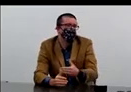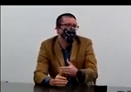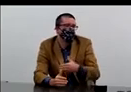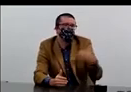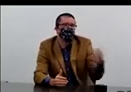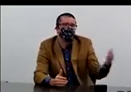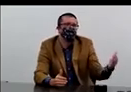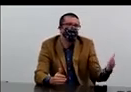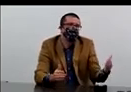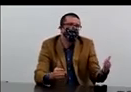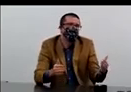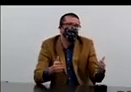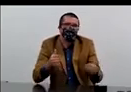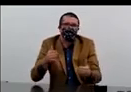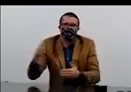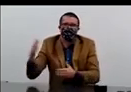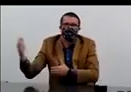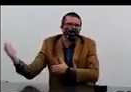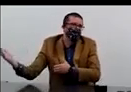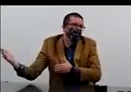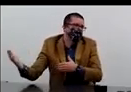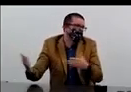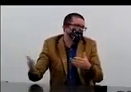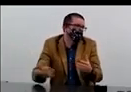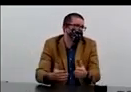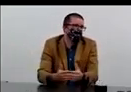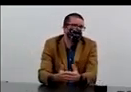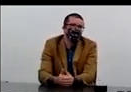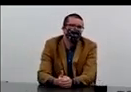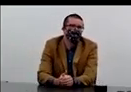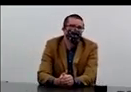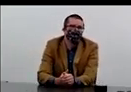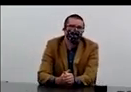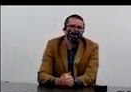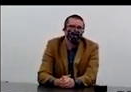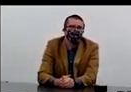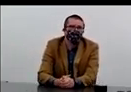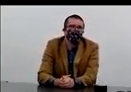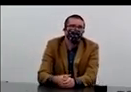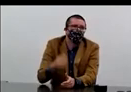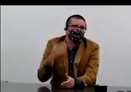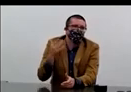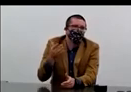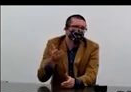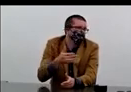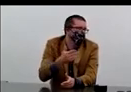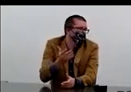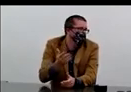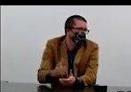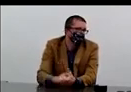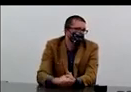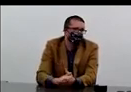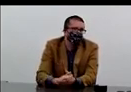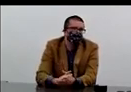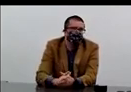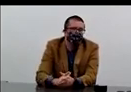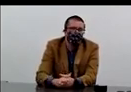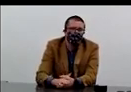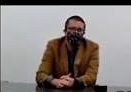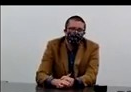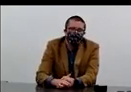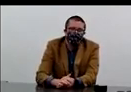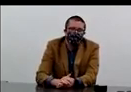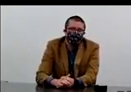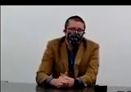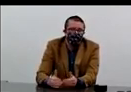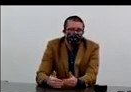people who had been infected. About five months later, there seemed to be a very low amount of antibody, which is what everyone else is seeing as well.